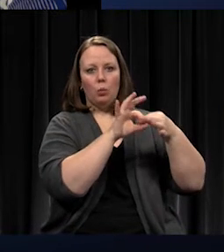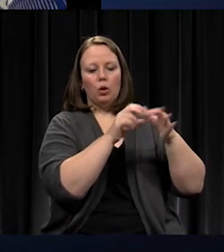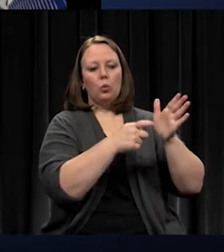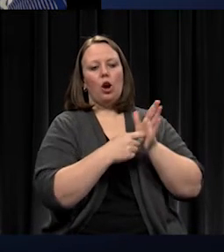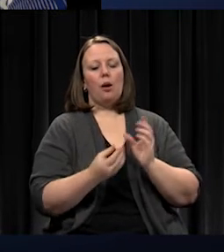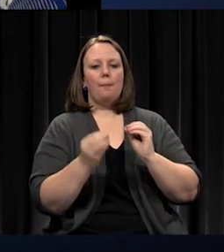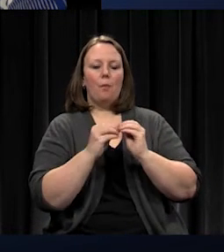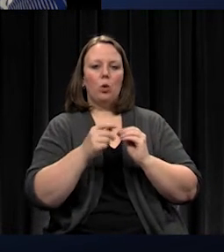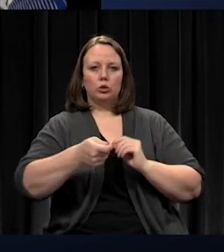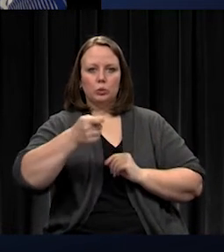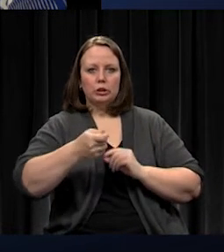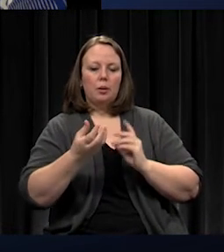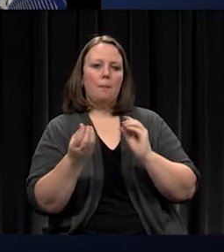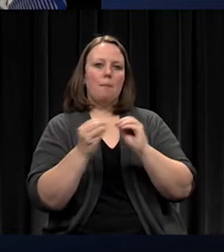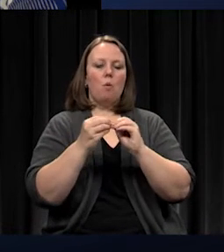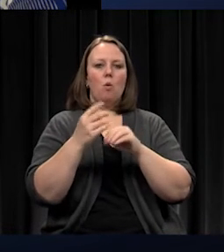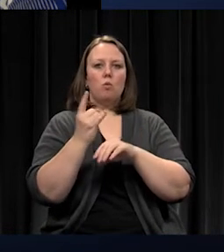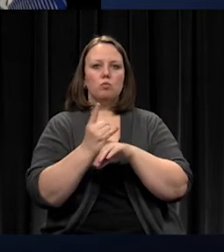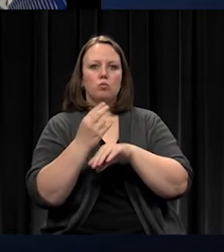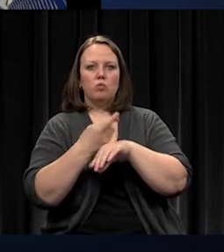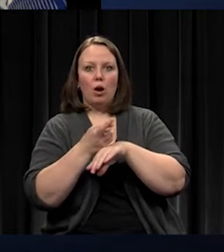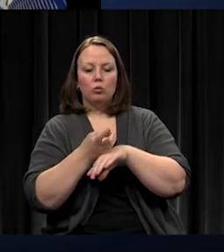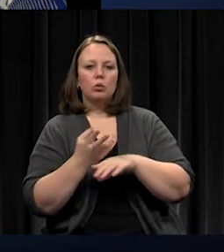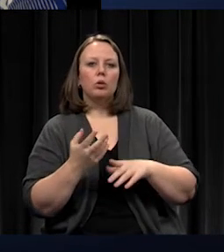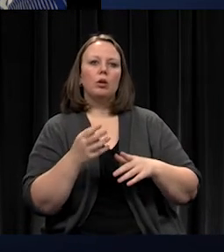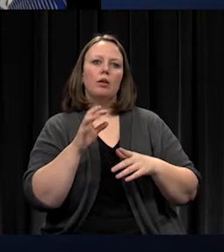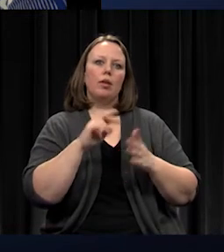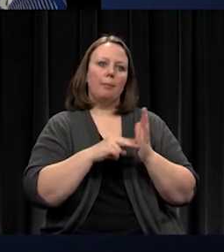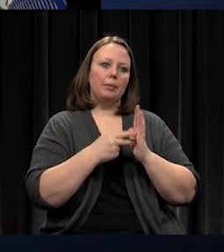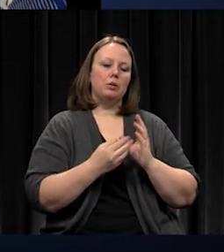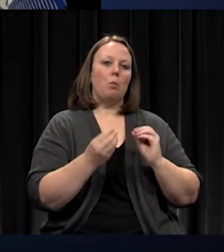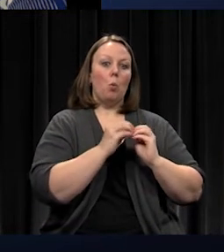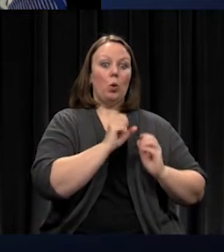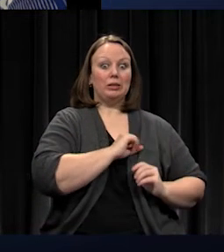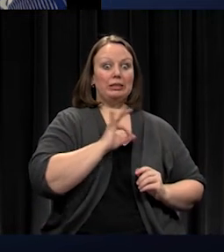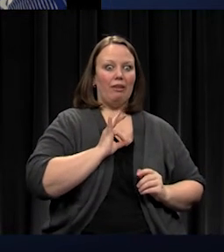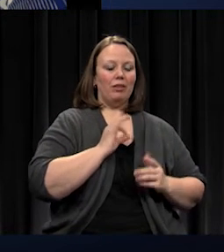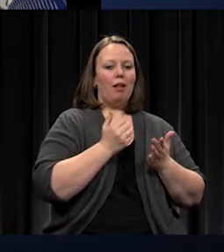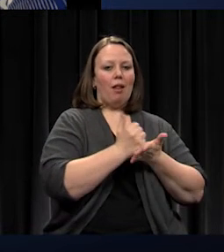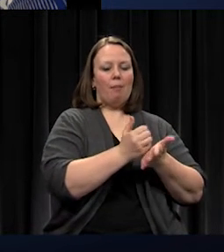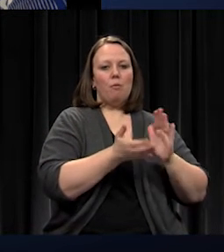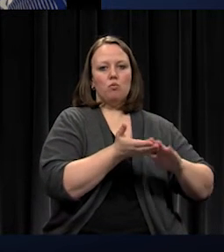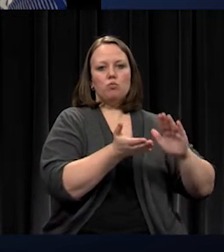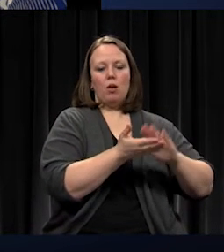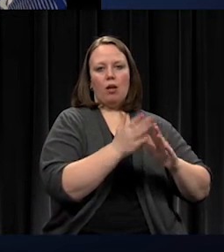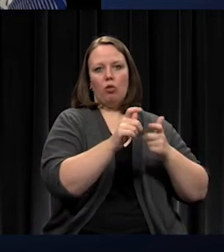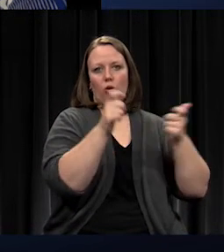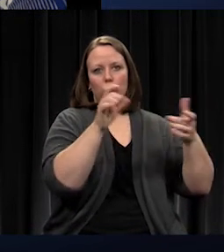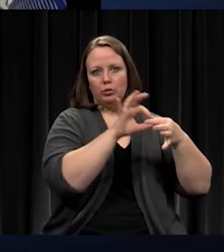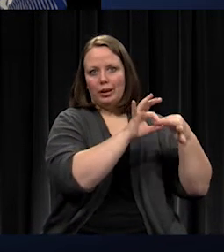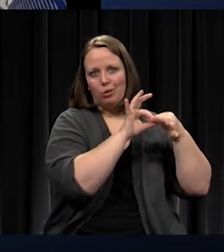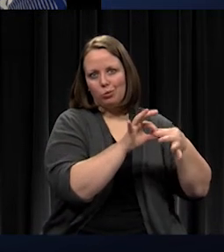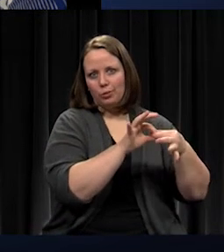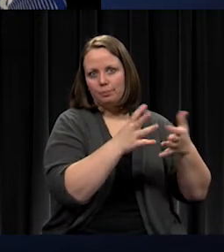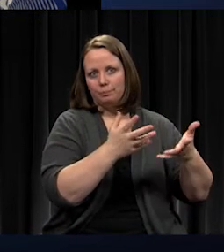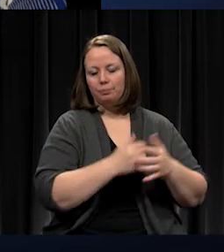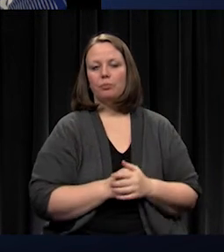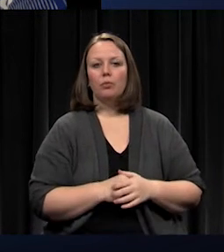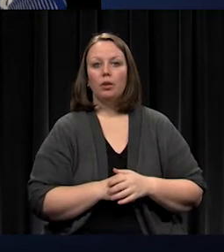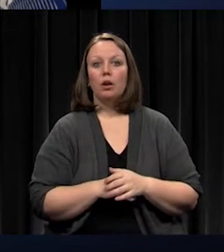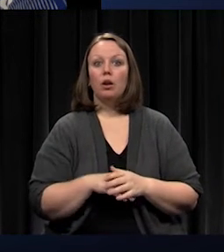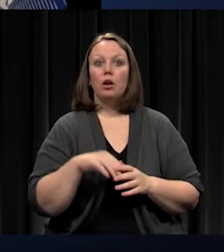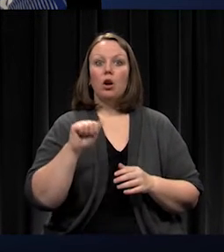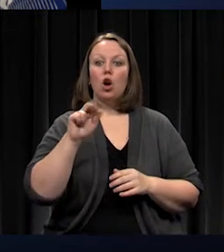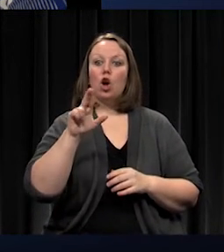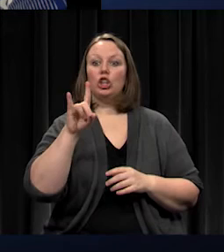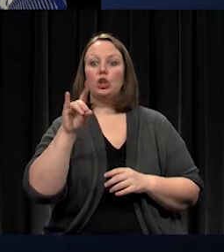at additional staffing in order to accommodate a larger network. Audio-visual, putting Apple TV,